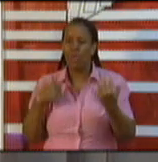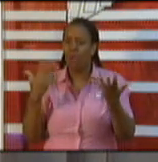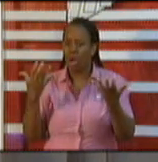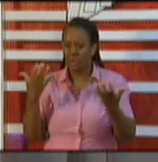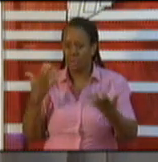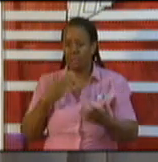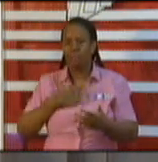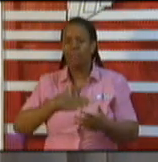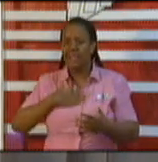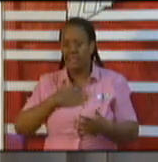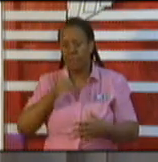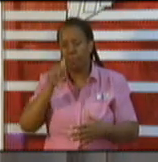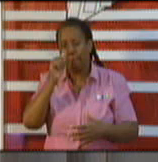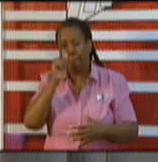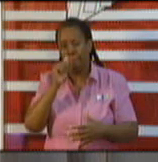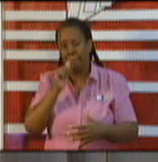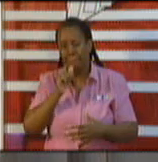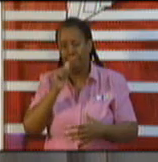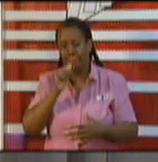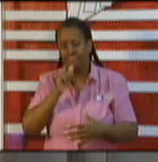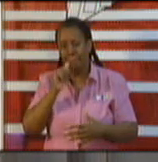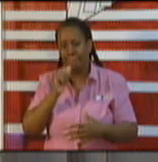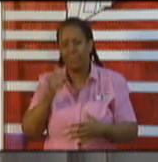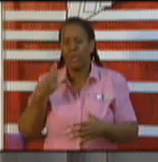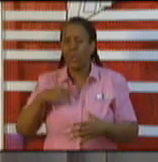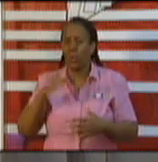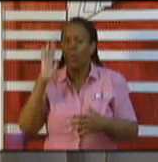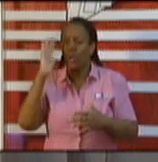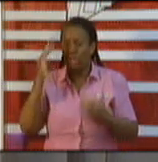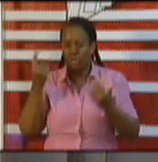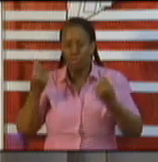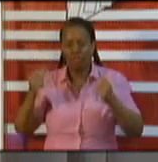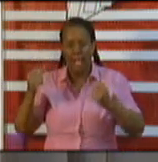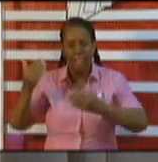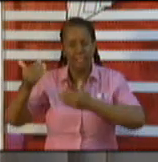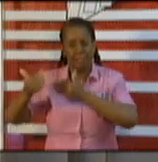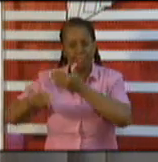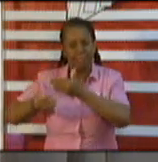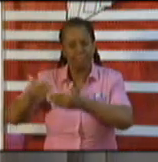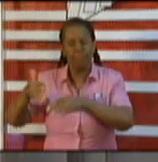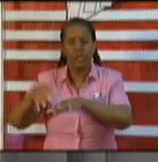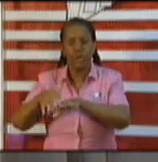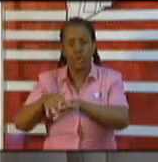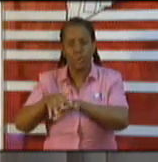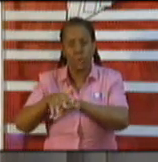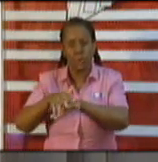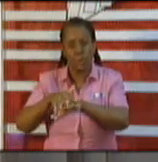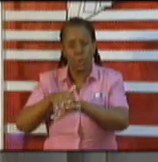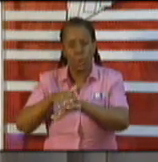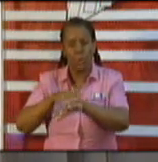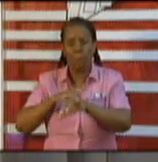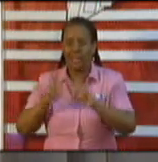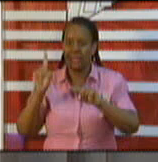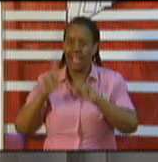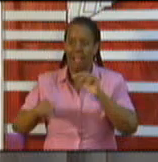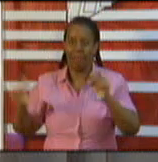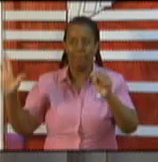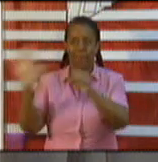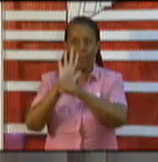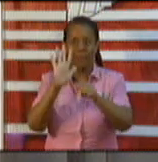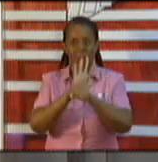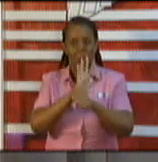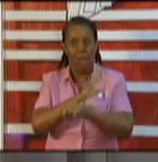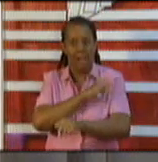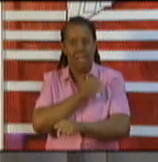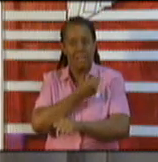We are getting there. It is a very slow process based on the numbers that we can manage with the parallel healthcare system. This